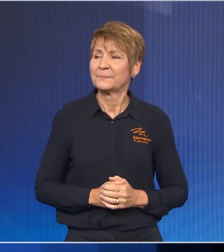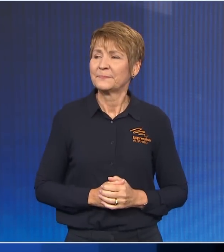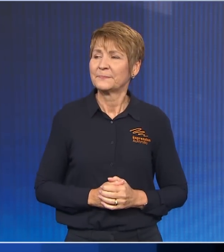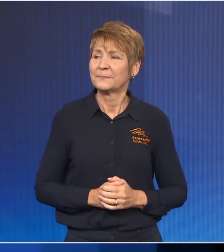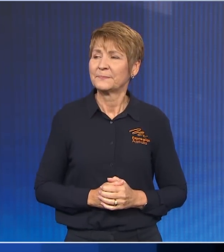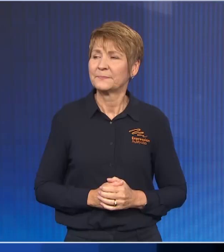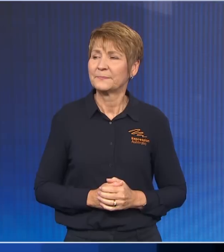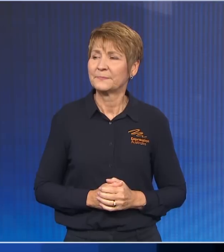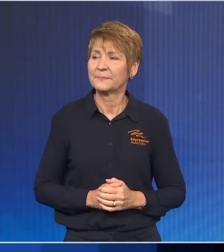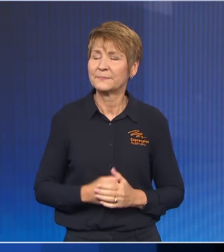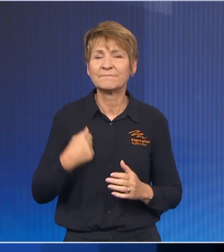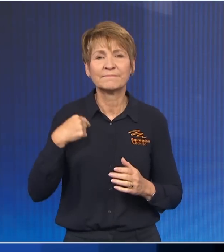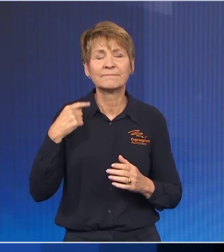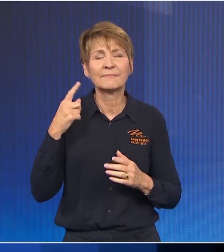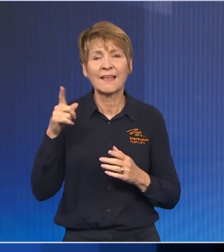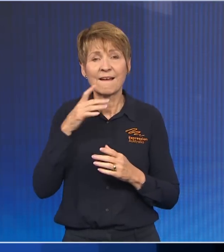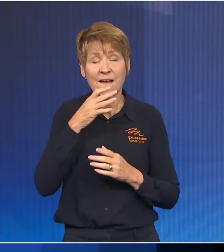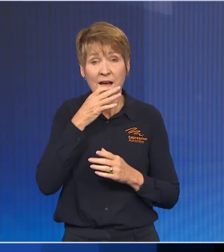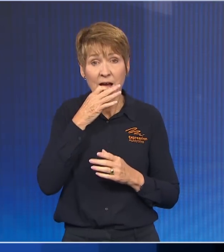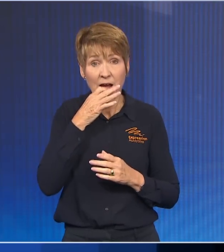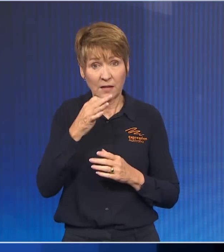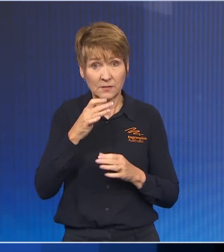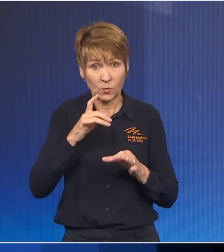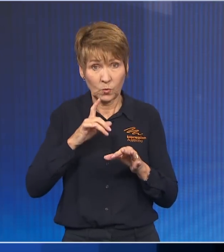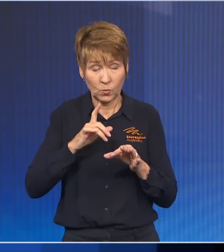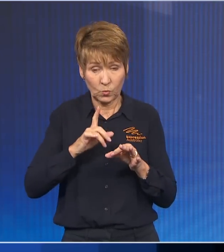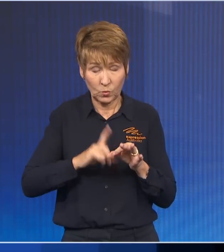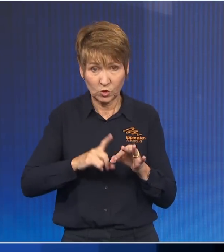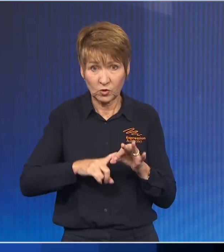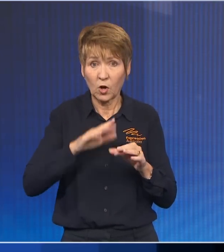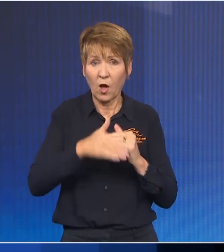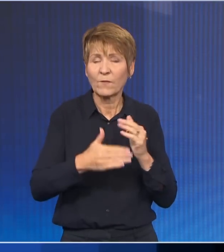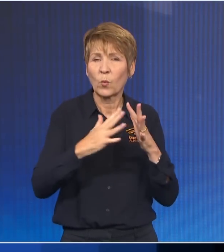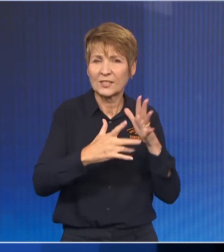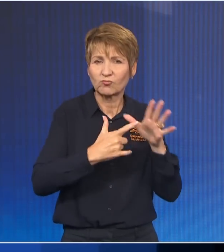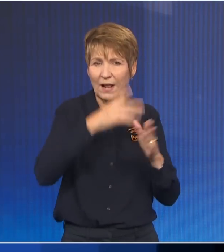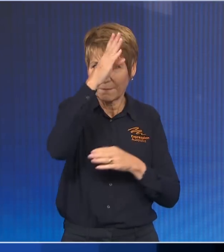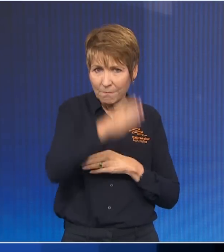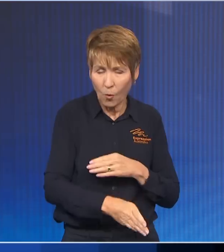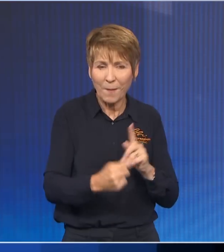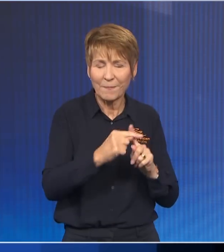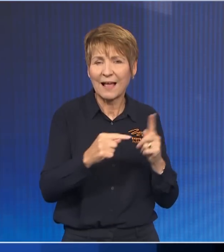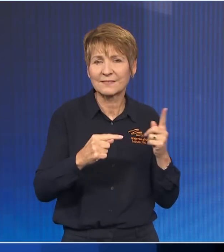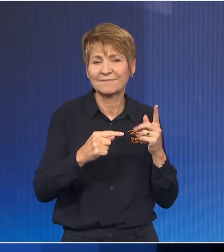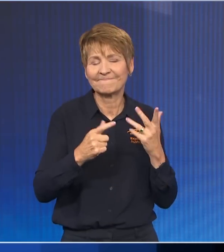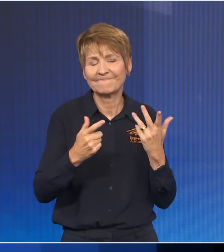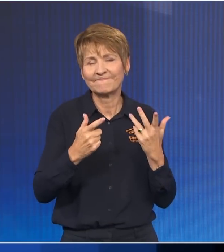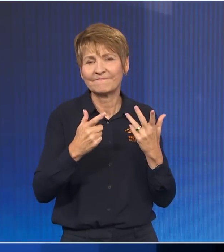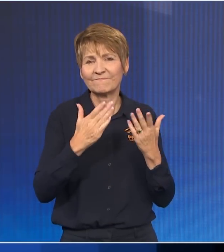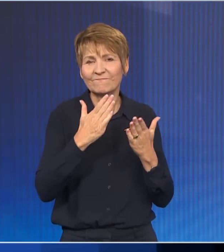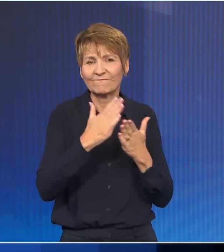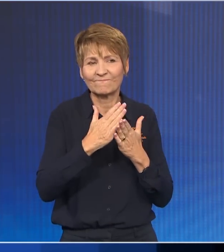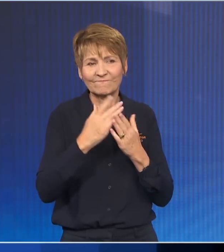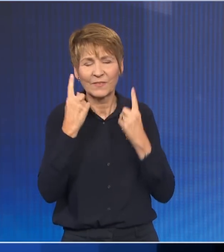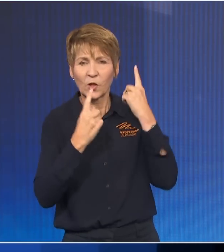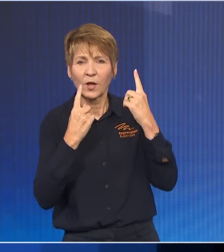We referred to the border challenge before. The Prime Minister referred to WA residents as cave dwellers at some point. I